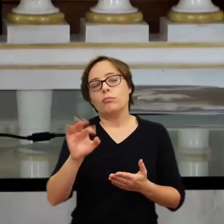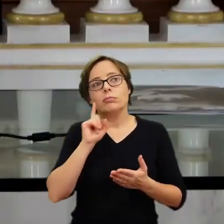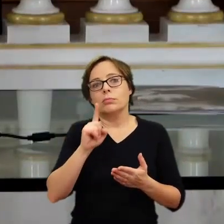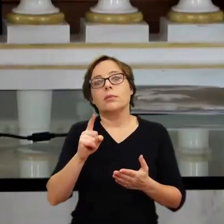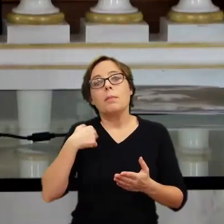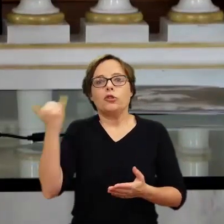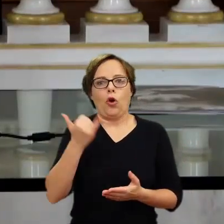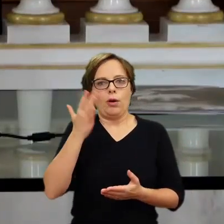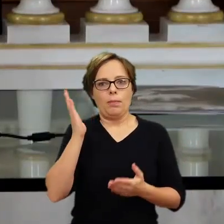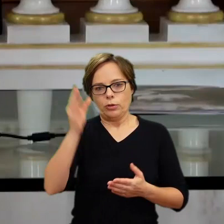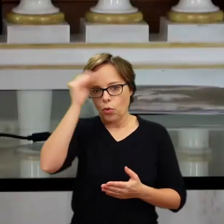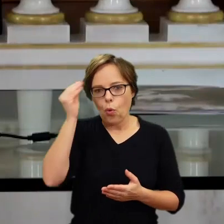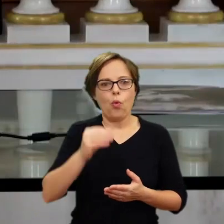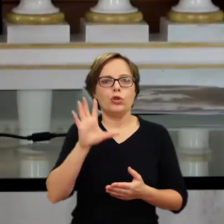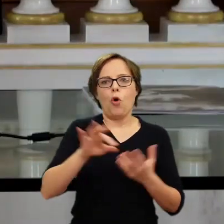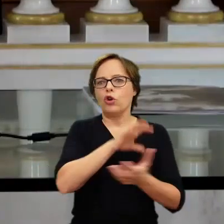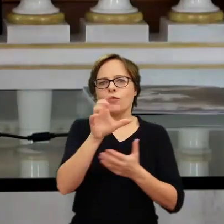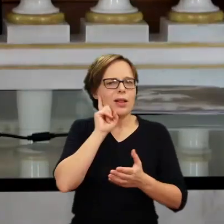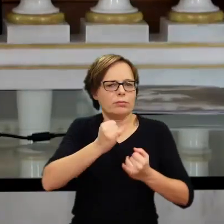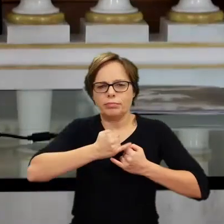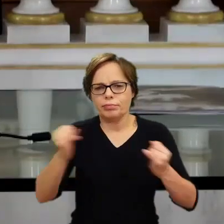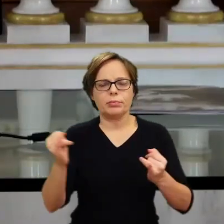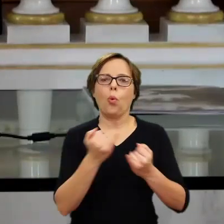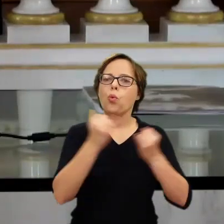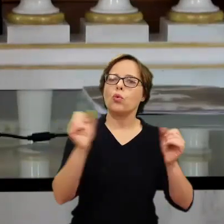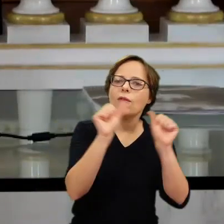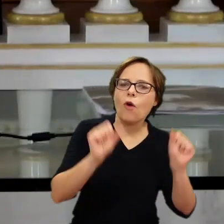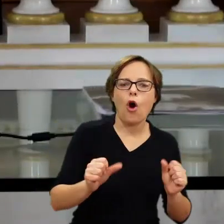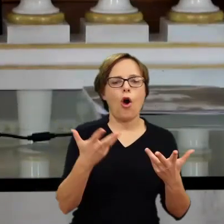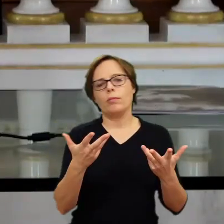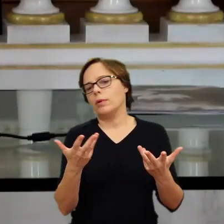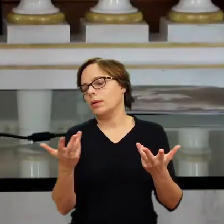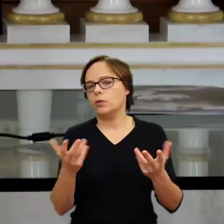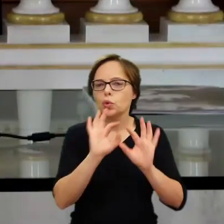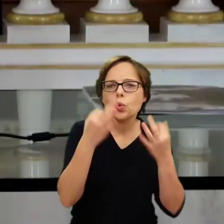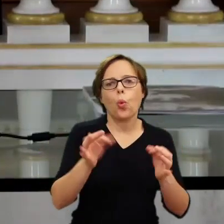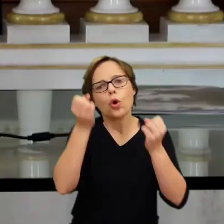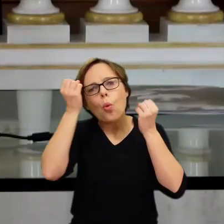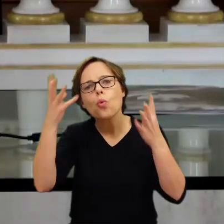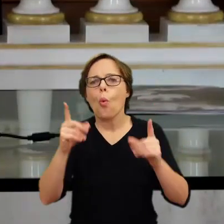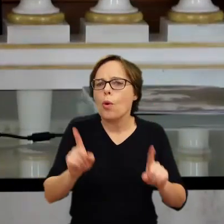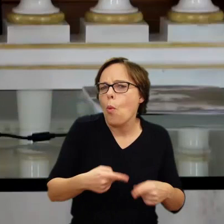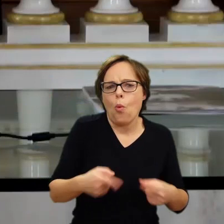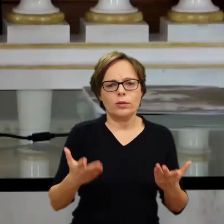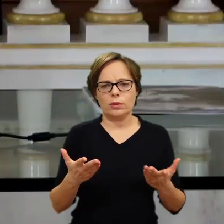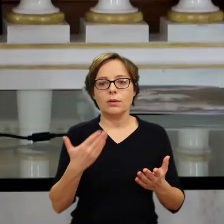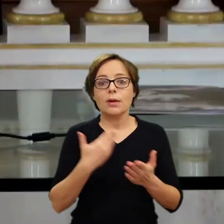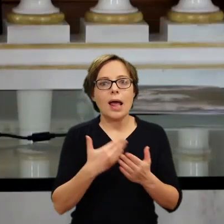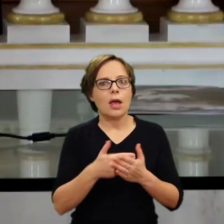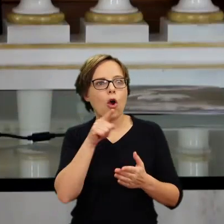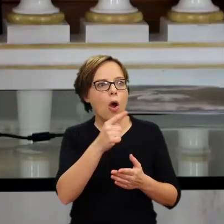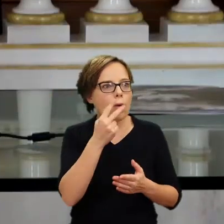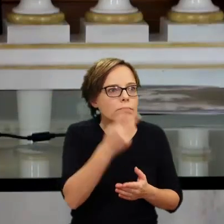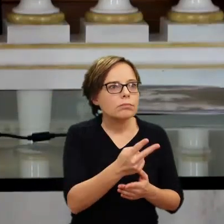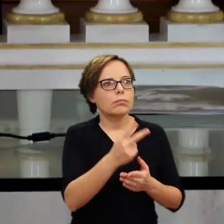place with different cultures, with different art forms, music forms, literature forms. And I think discovering those and